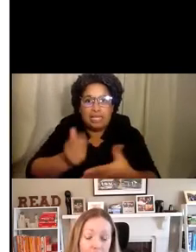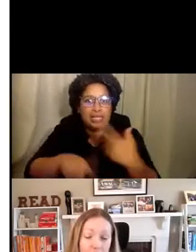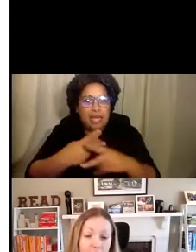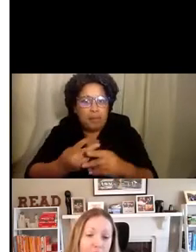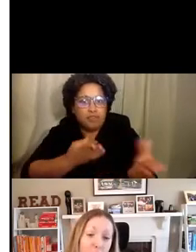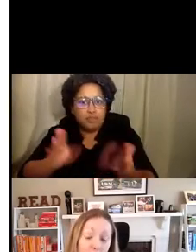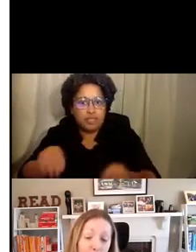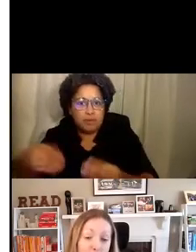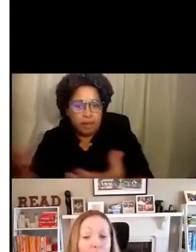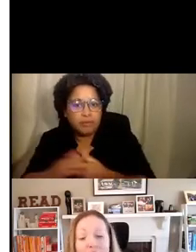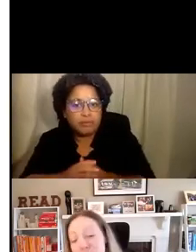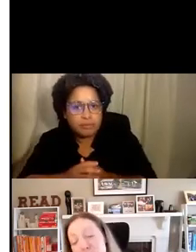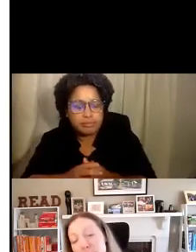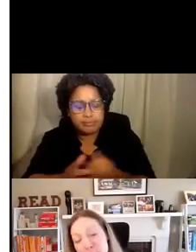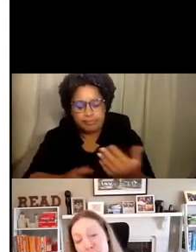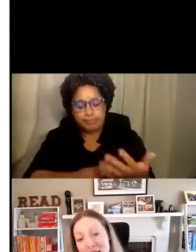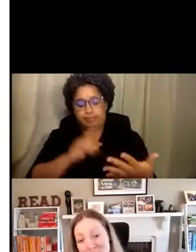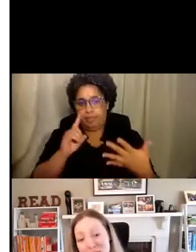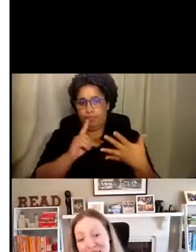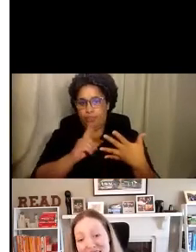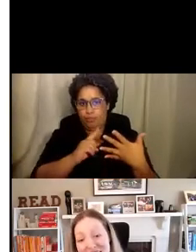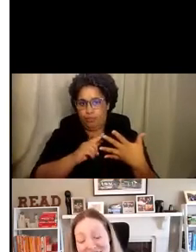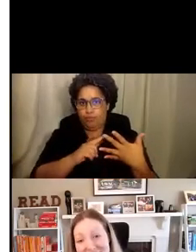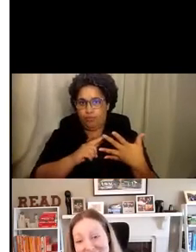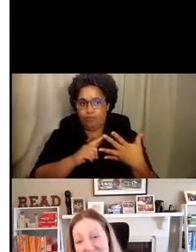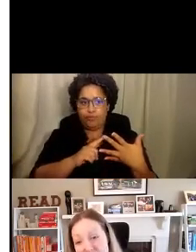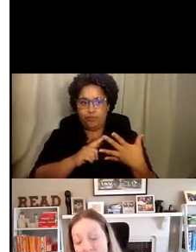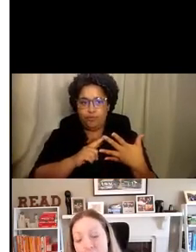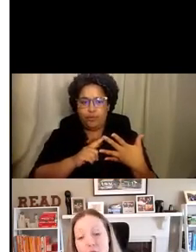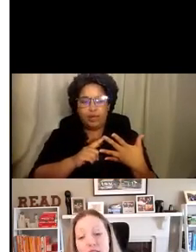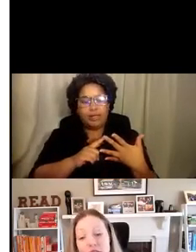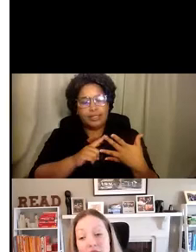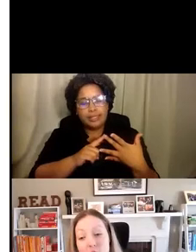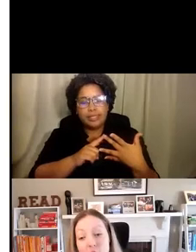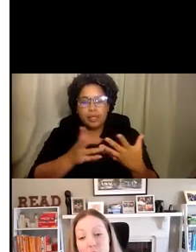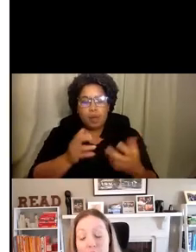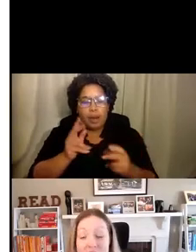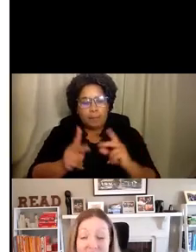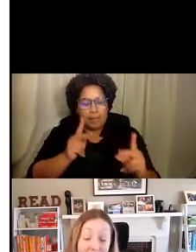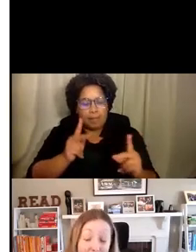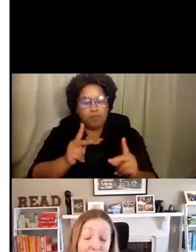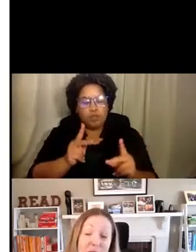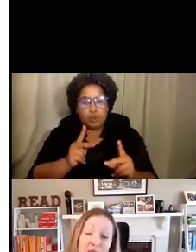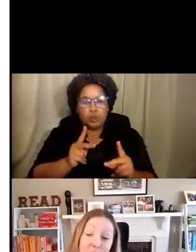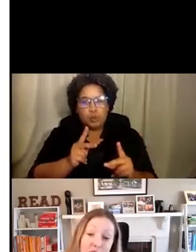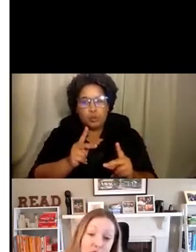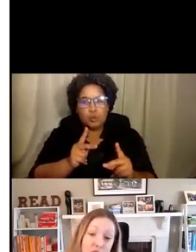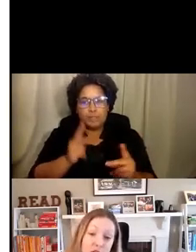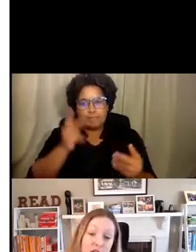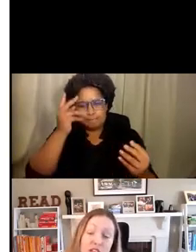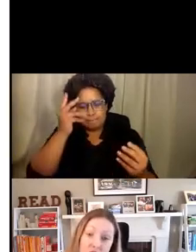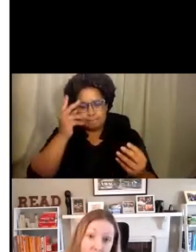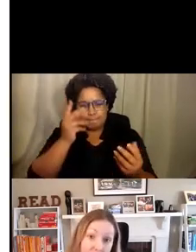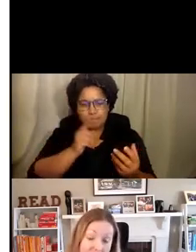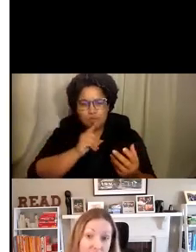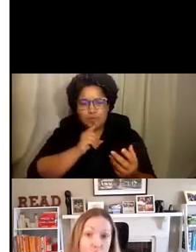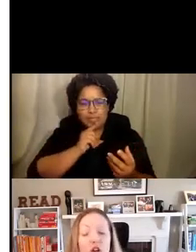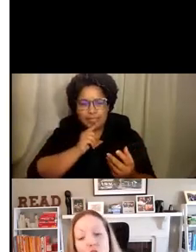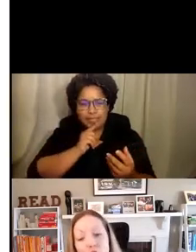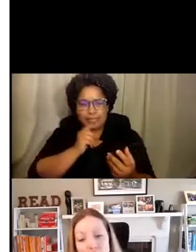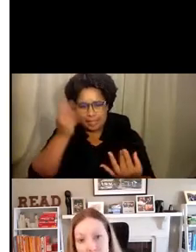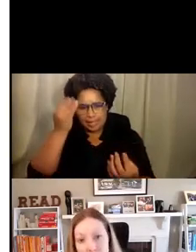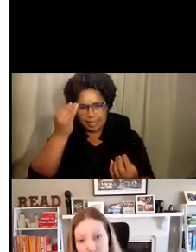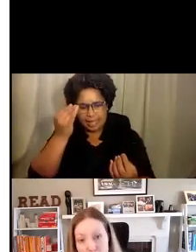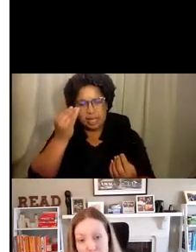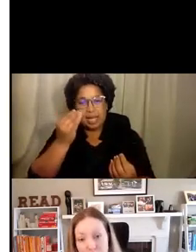we wanted people to wrestle with the idea that nonprofits, some may be forced to consolidate